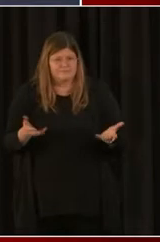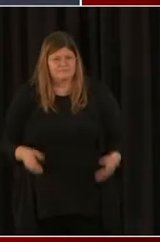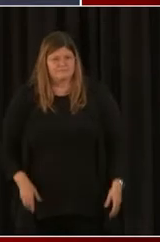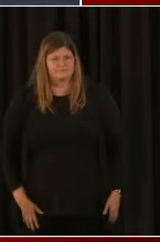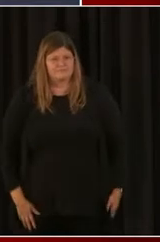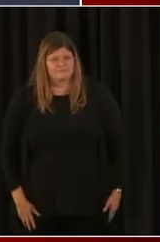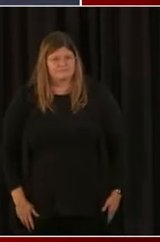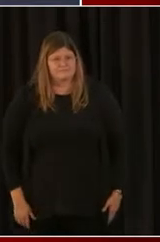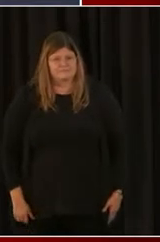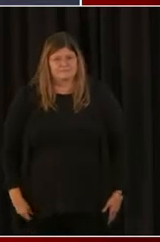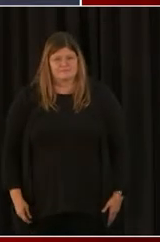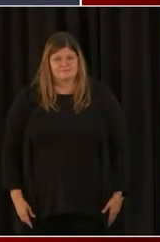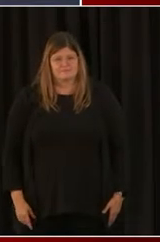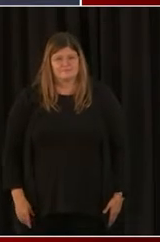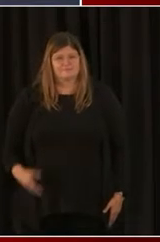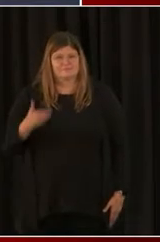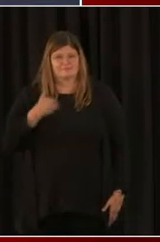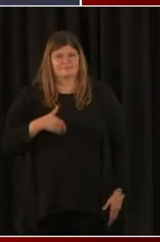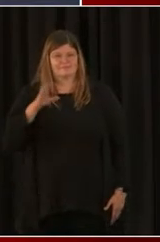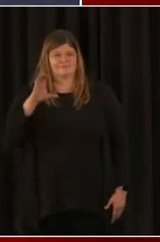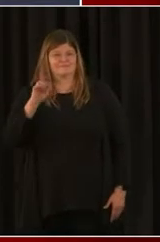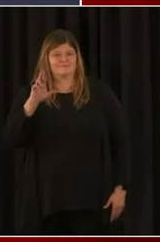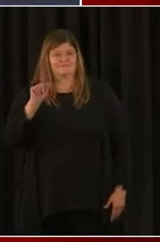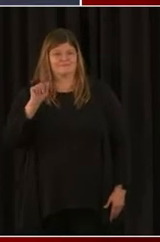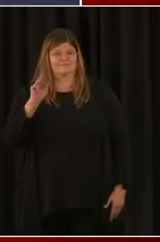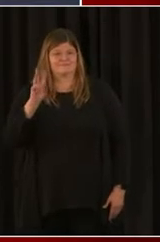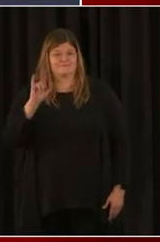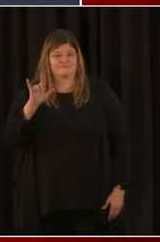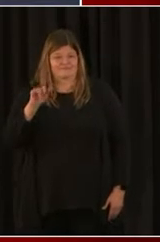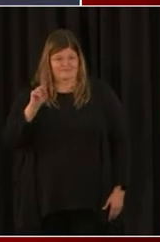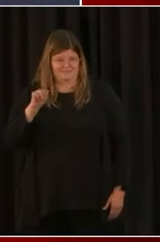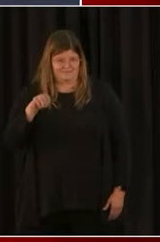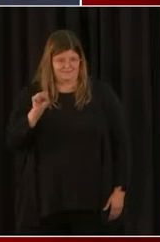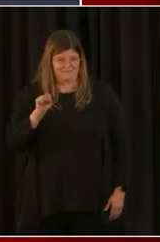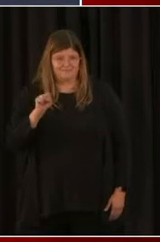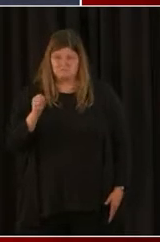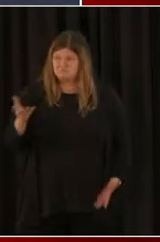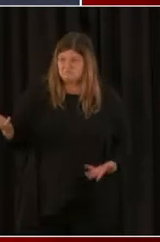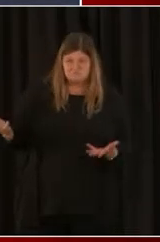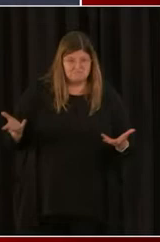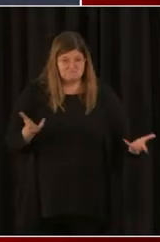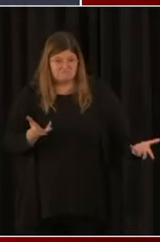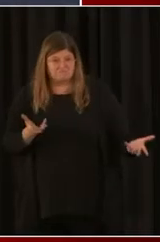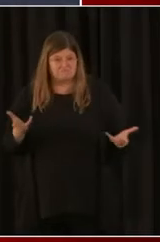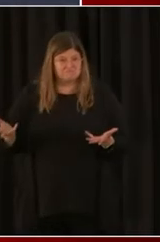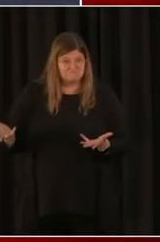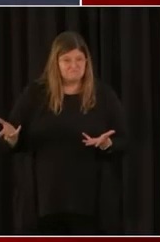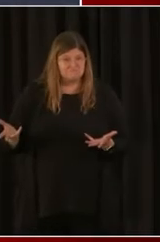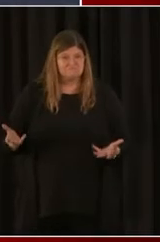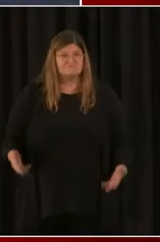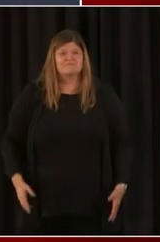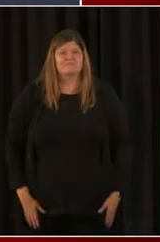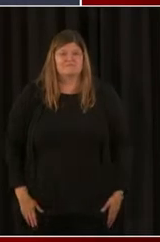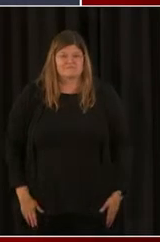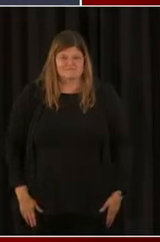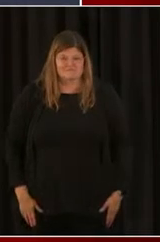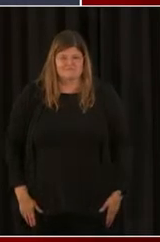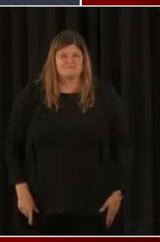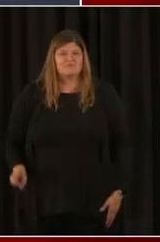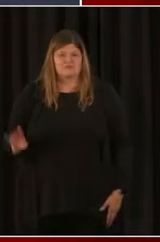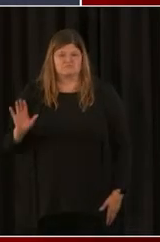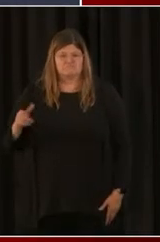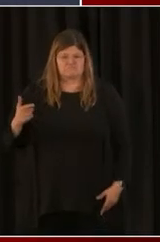This is Coral Williams. Oh, sorry. You can go ahead. I can go after you. So for the forgiveness